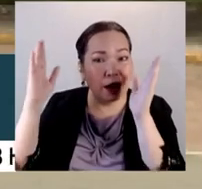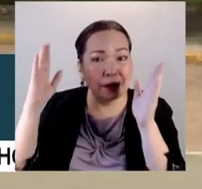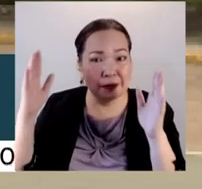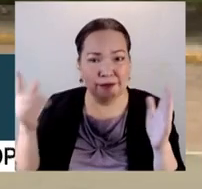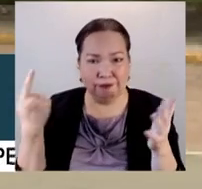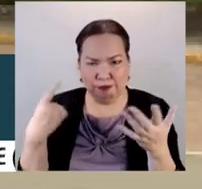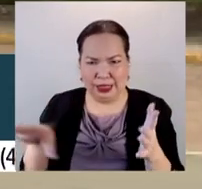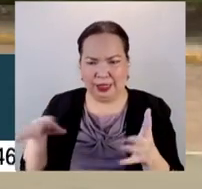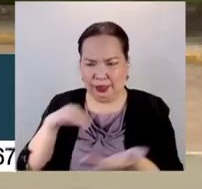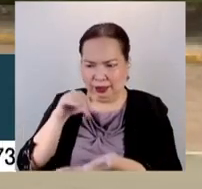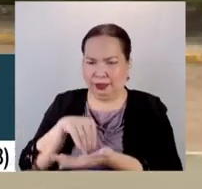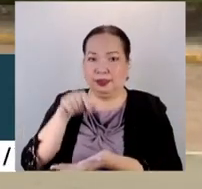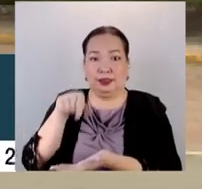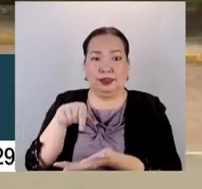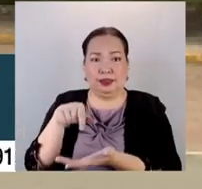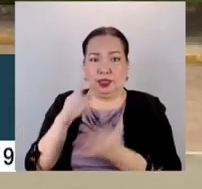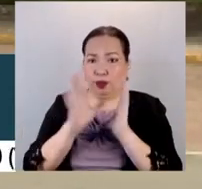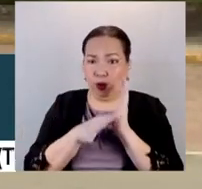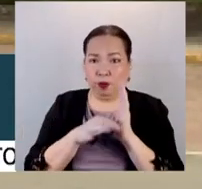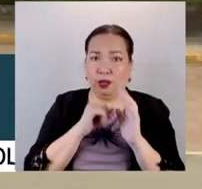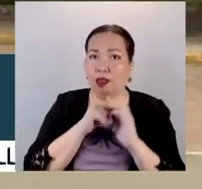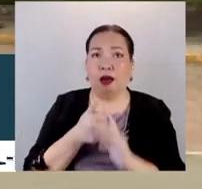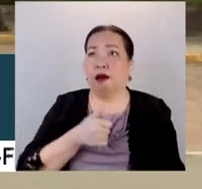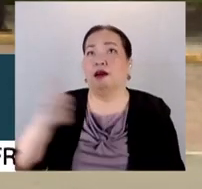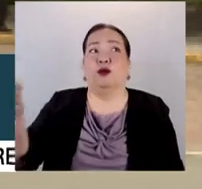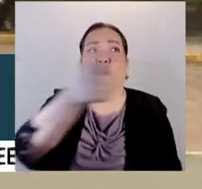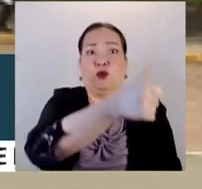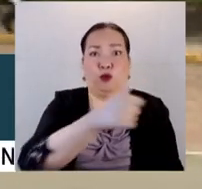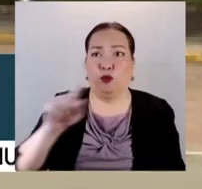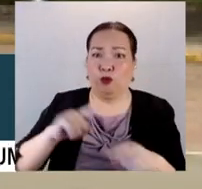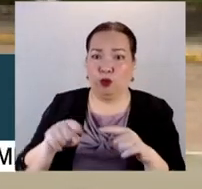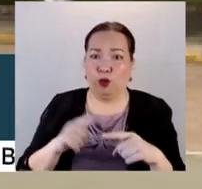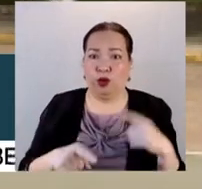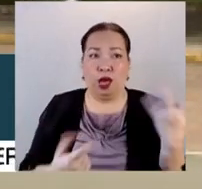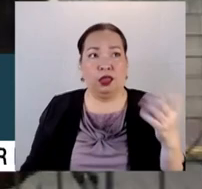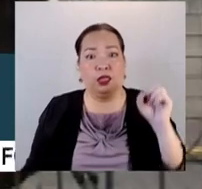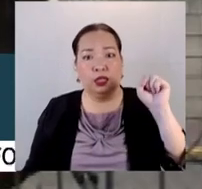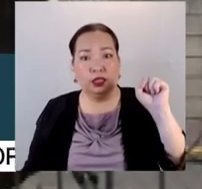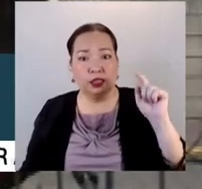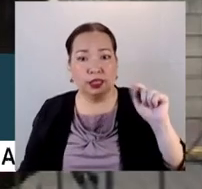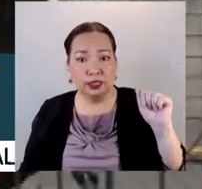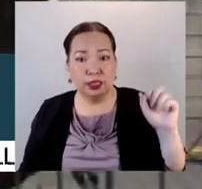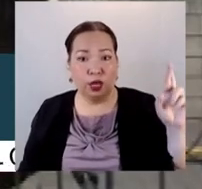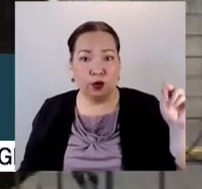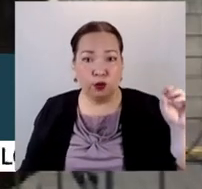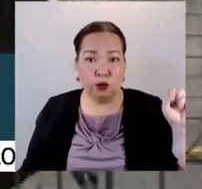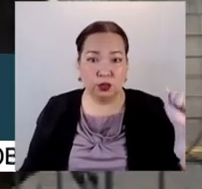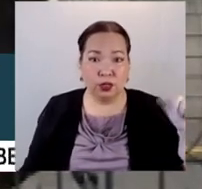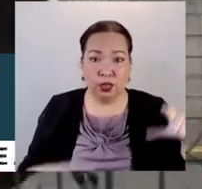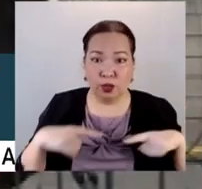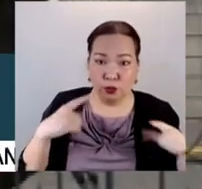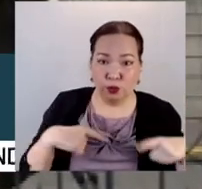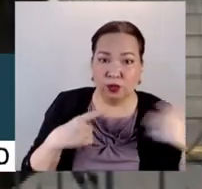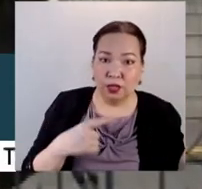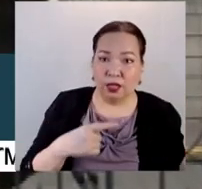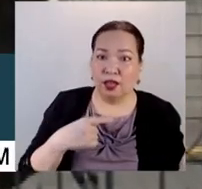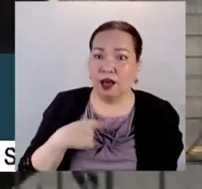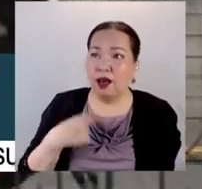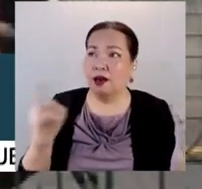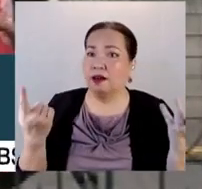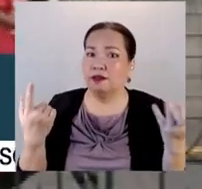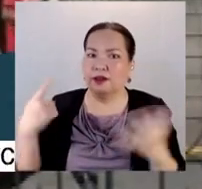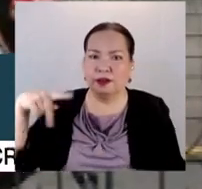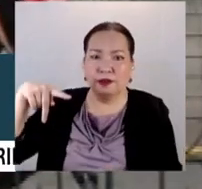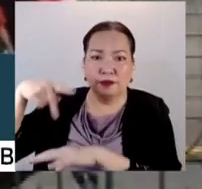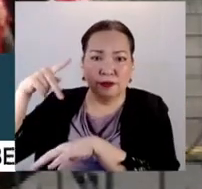one place, very far from Manila. Ginadong po sa Santa Rosa, we have a warehouse in the field po.